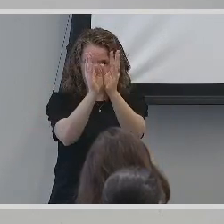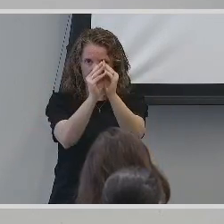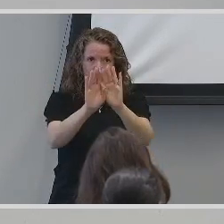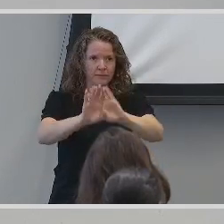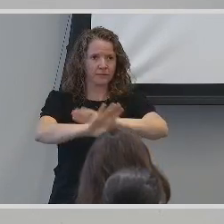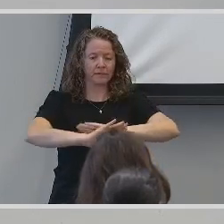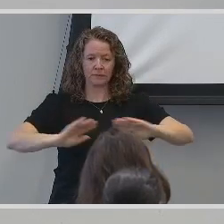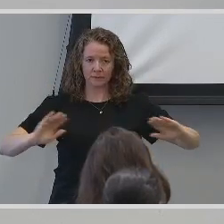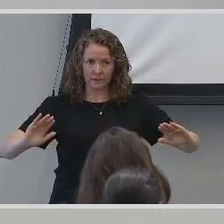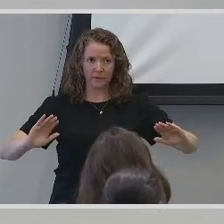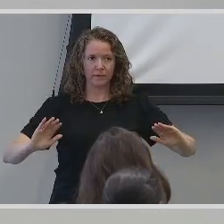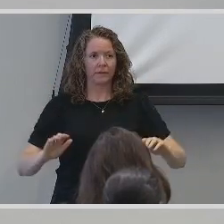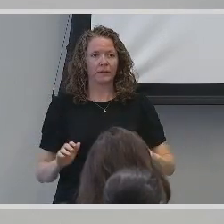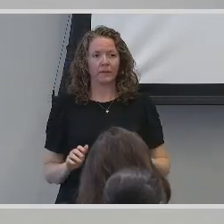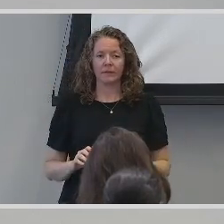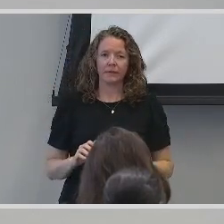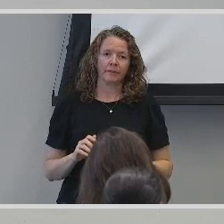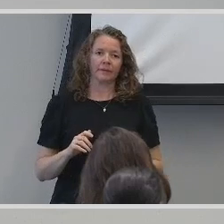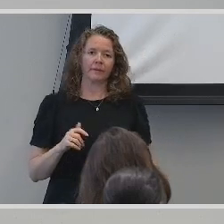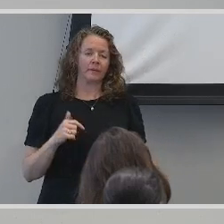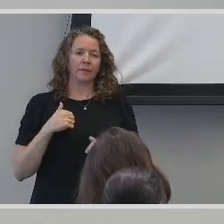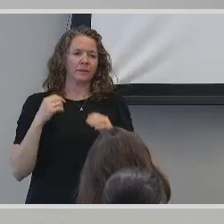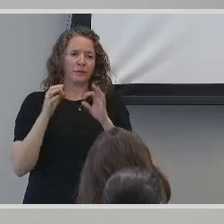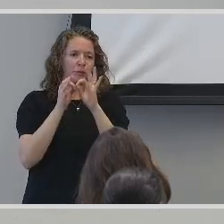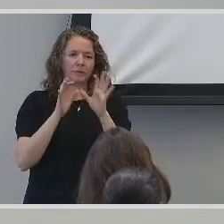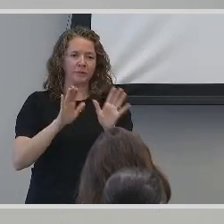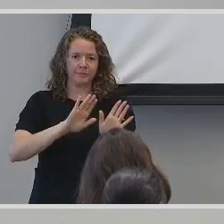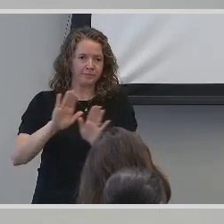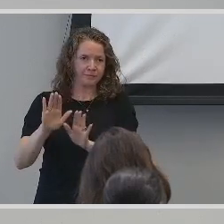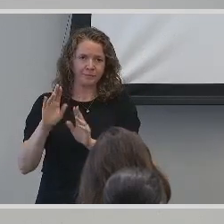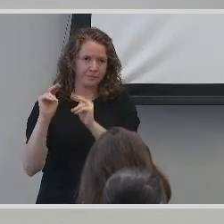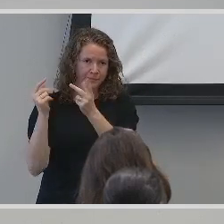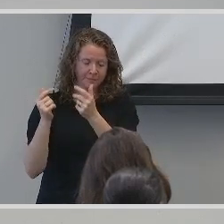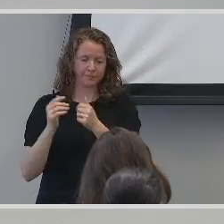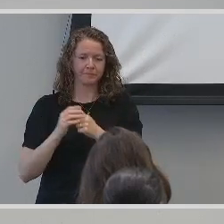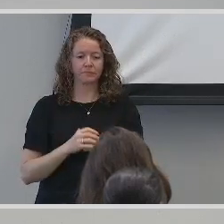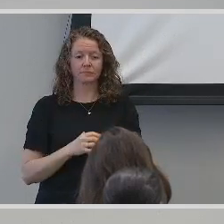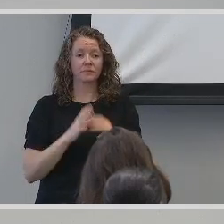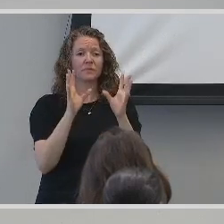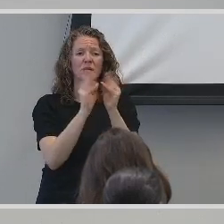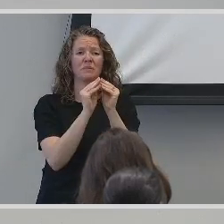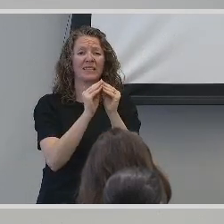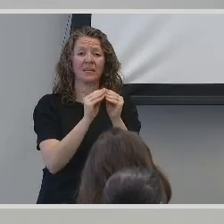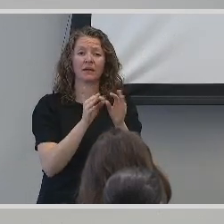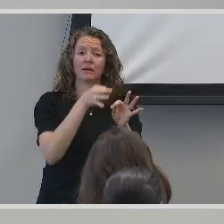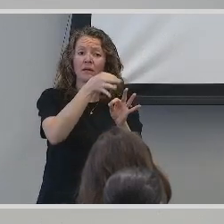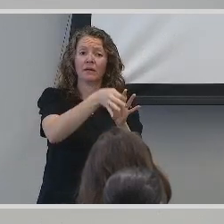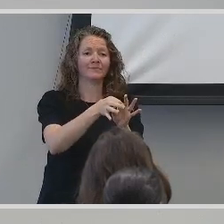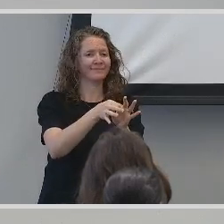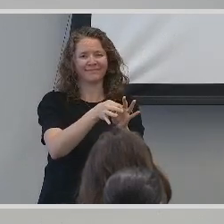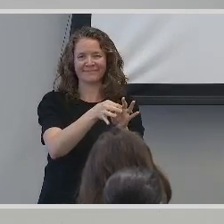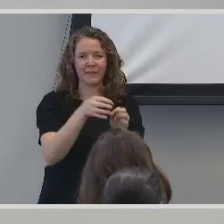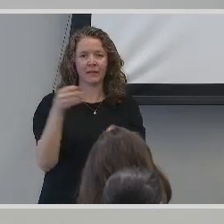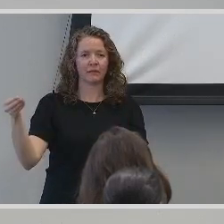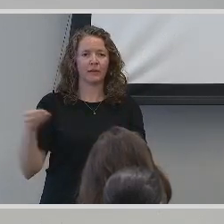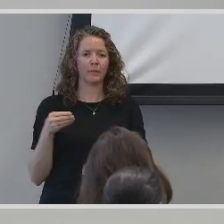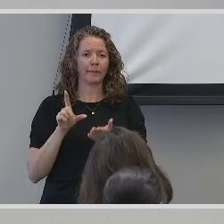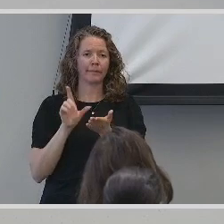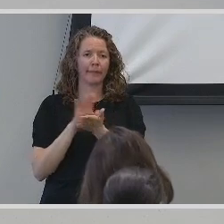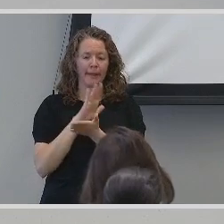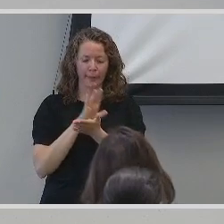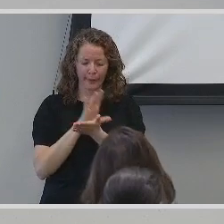not accurately interpreting the conversation. The meeting was not rescheduled, and in fact, they sent me handouts on safety dwellers.